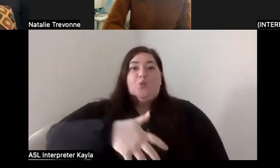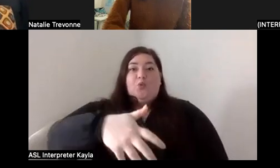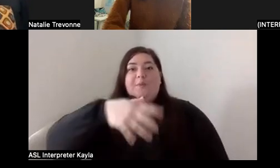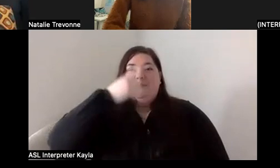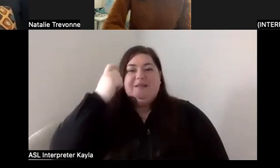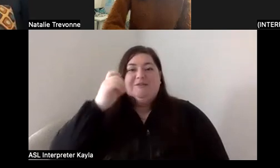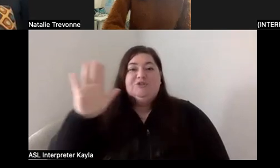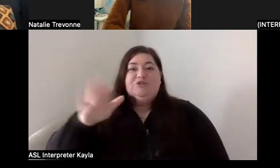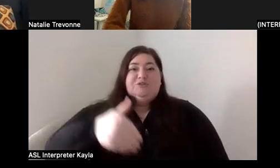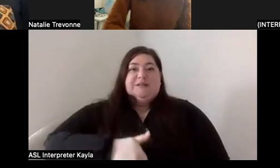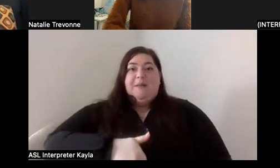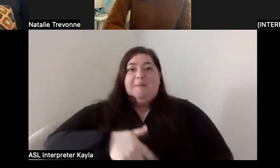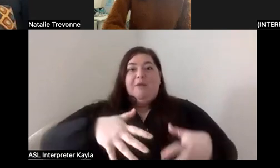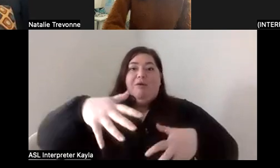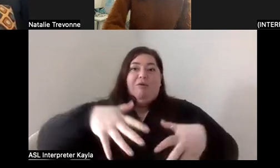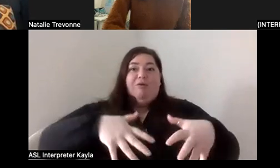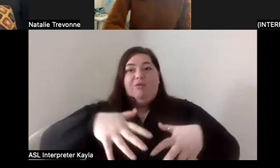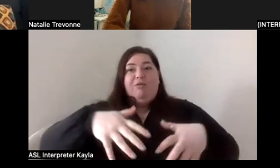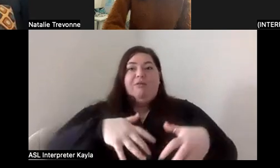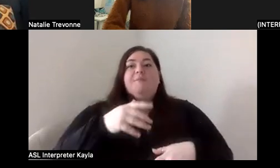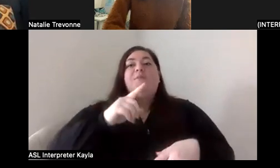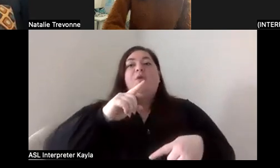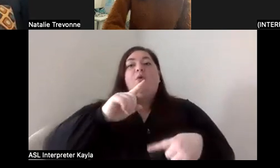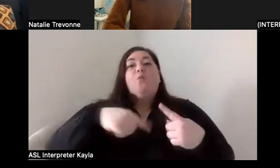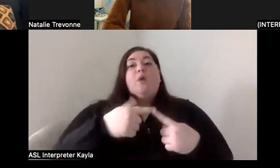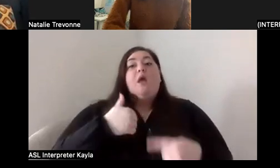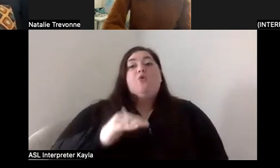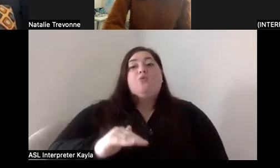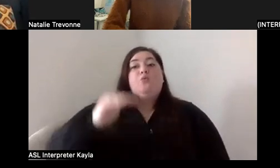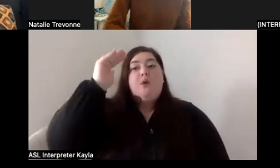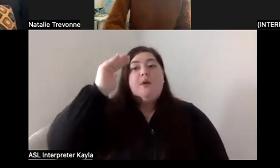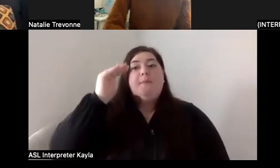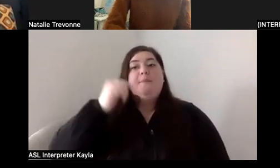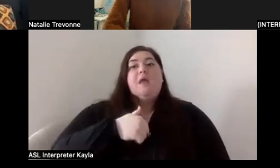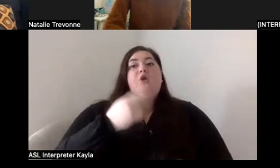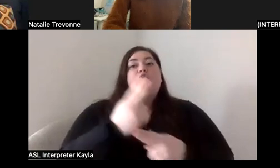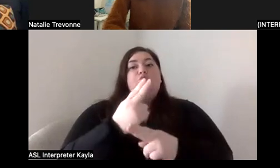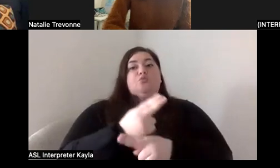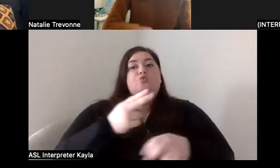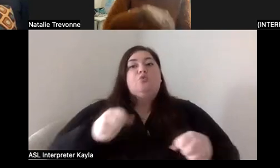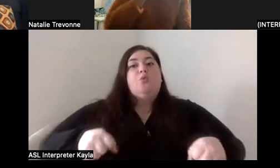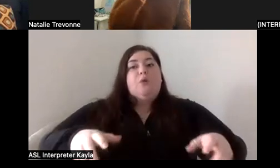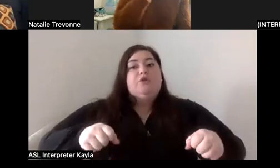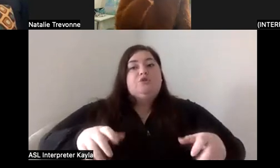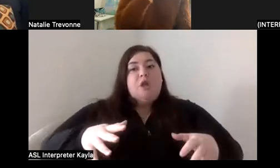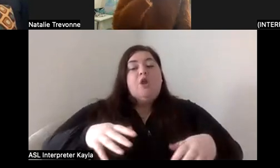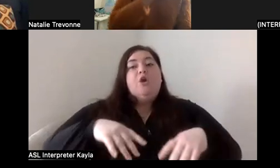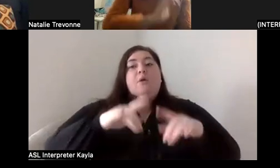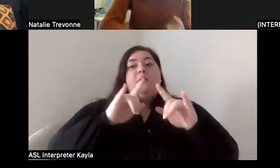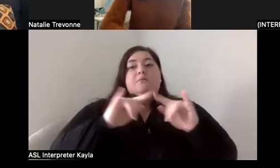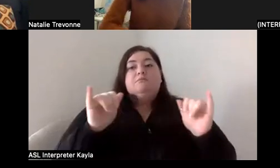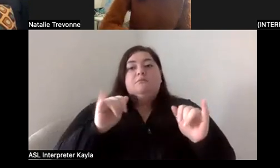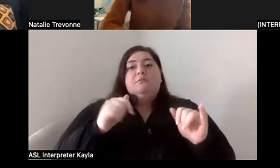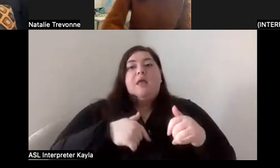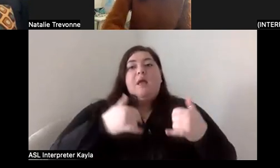And then growing up, I also like, you know, because I used a wheelchair, but I also played in the